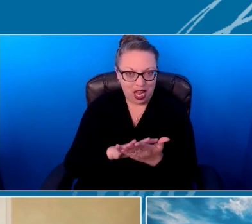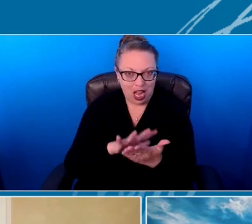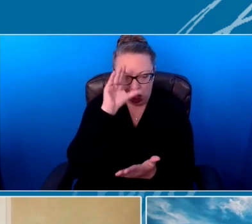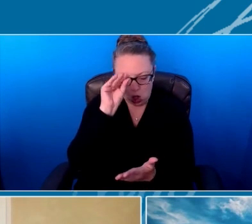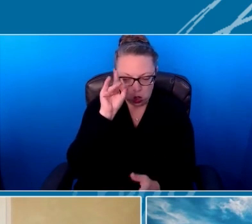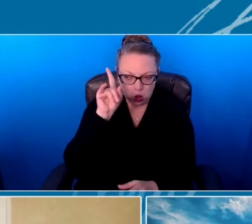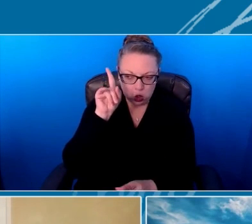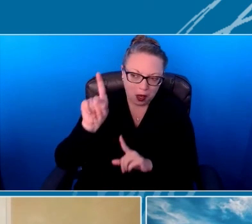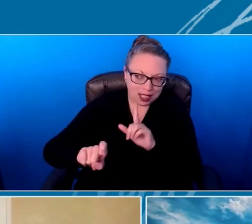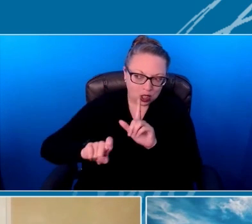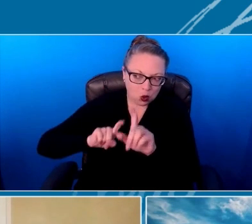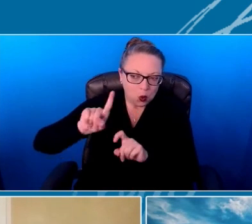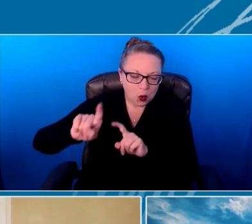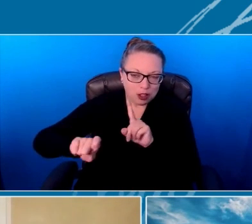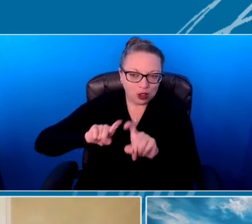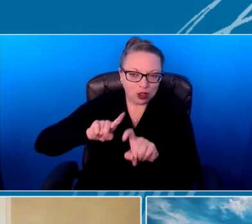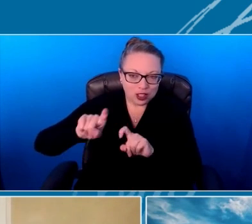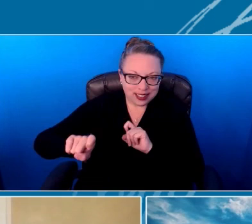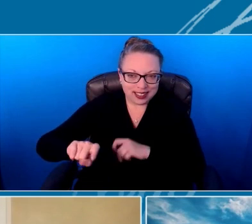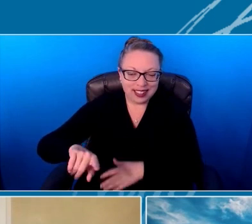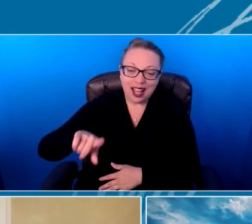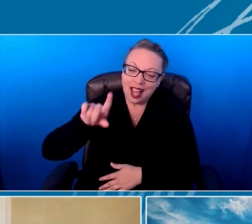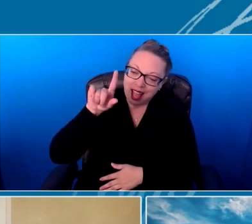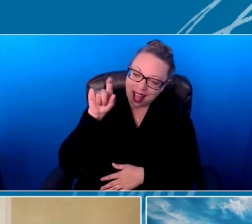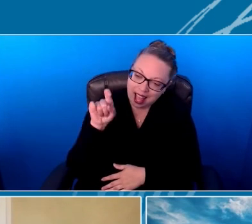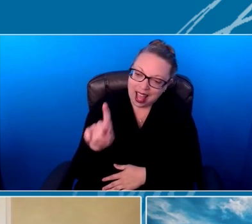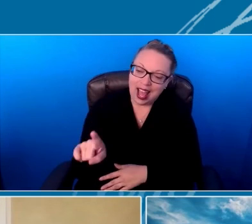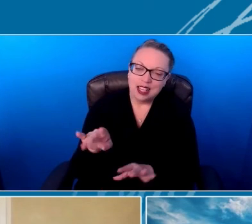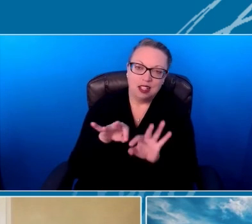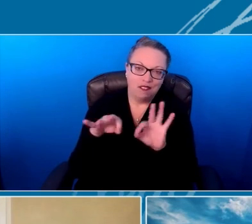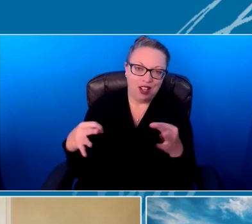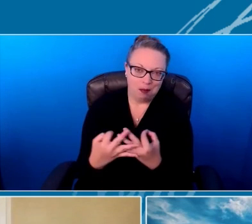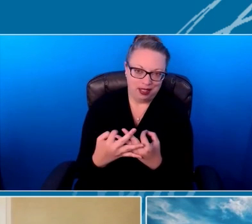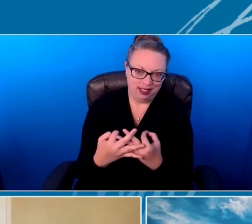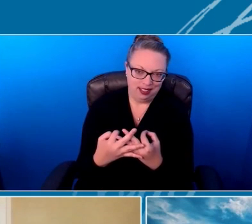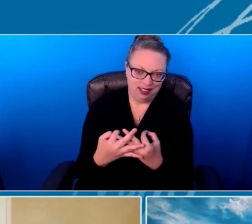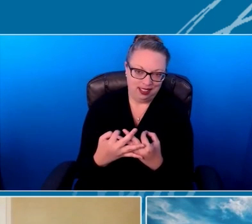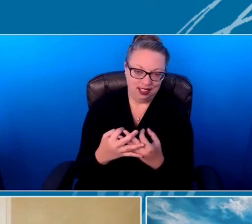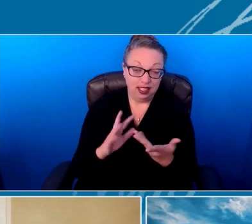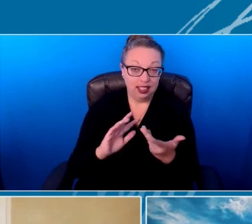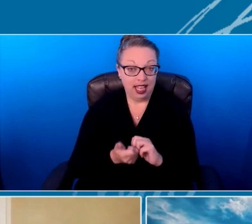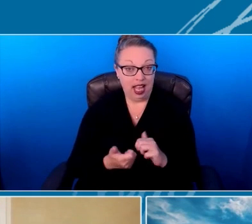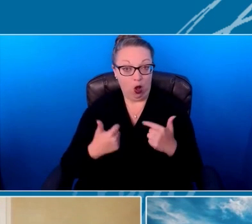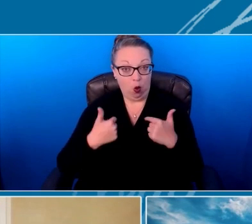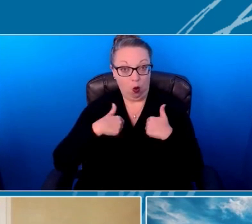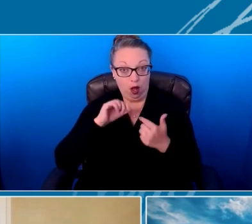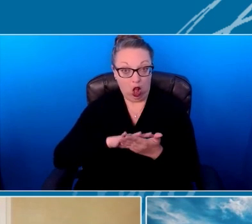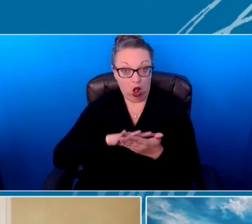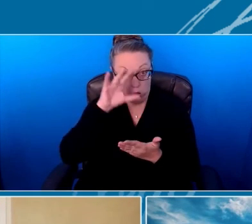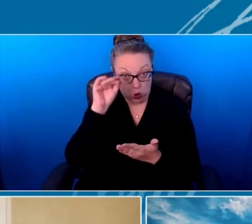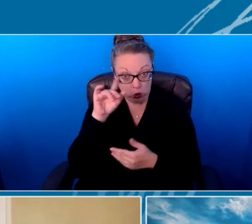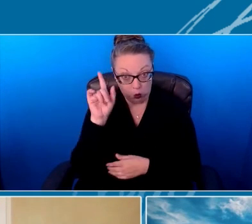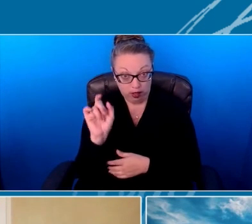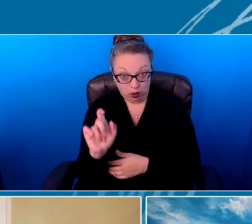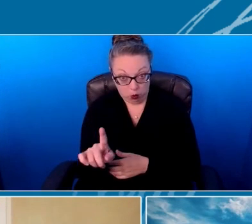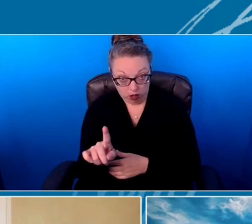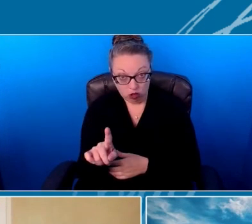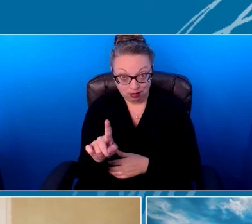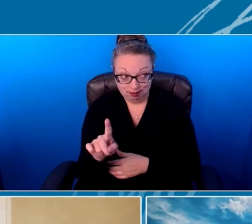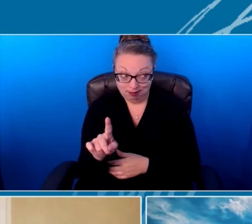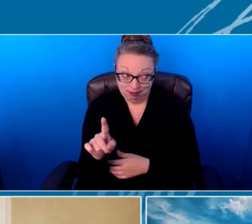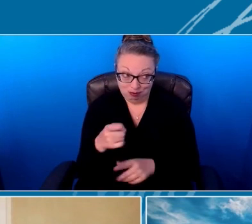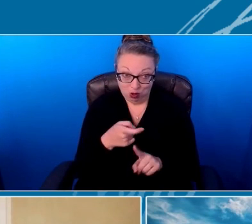Ask families. Because how I learned to ask questions was out of sheer